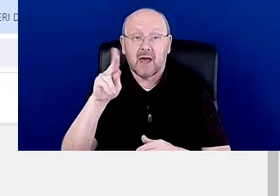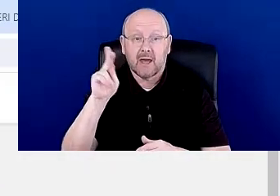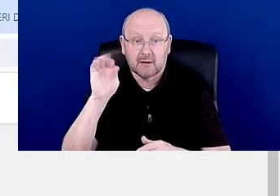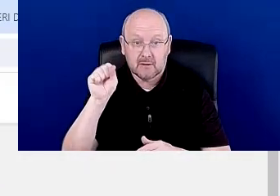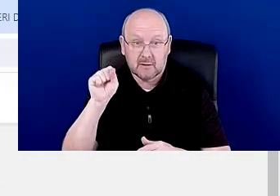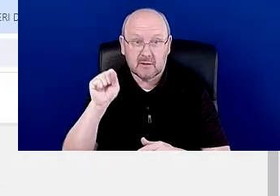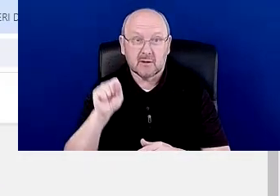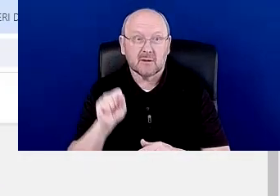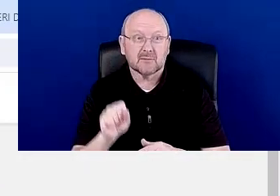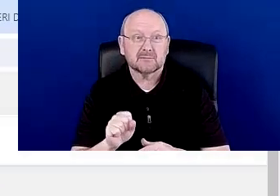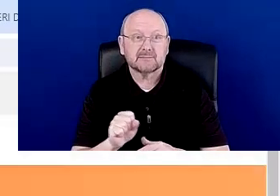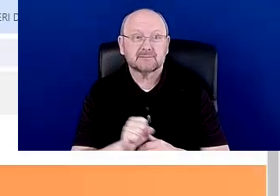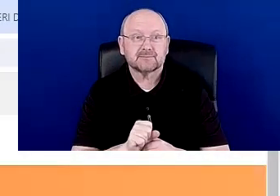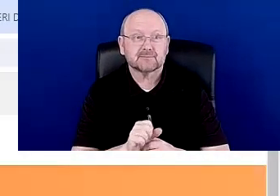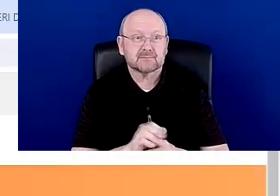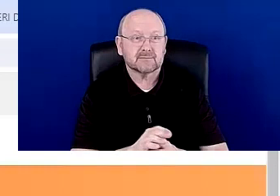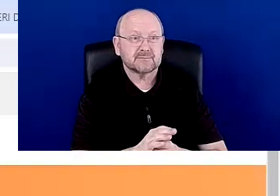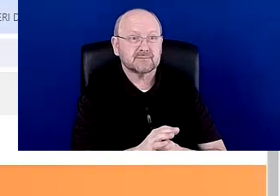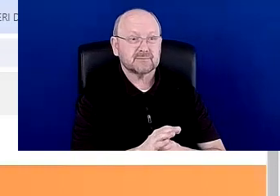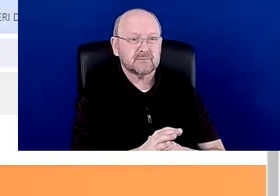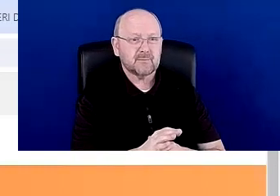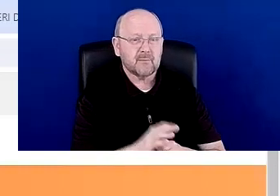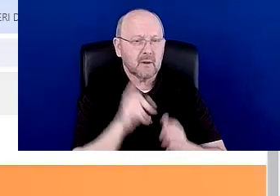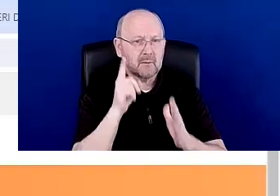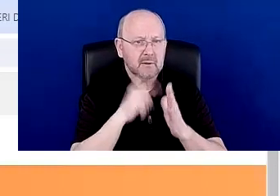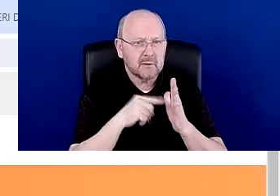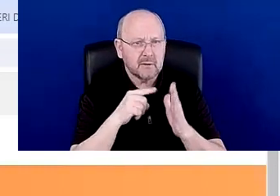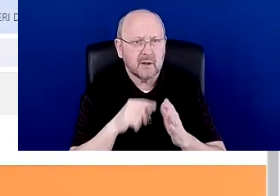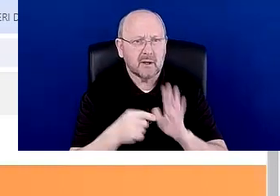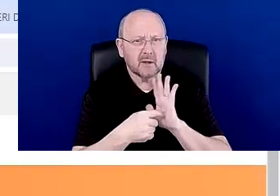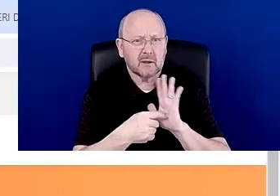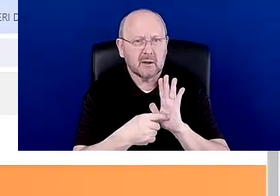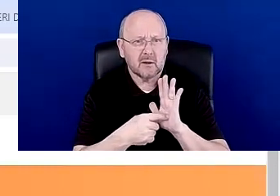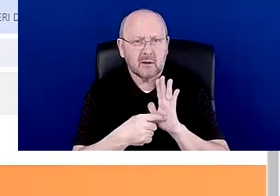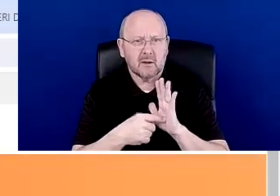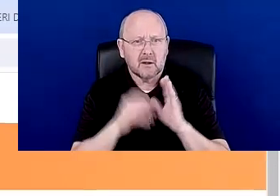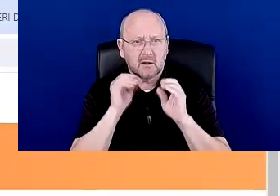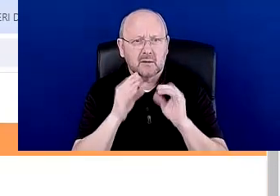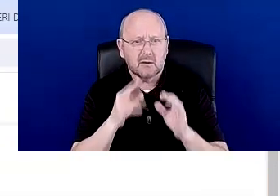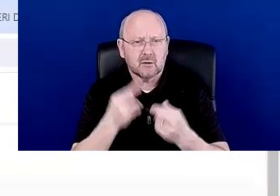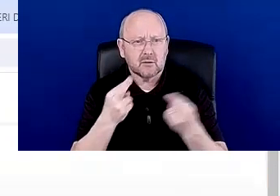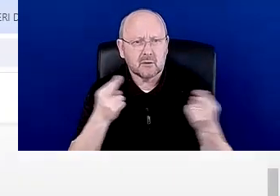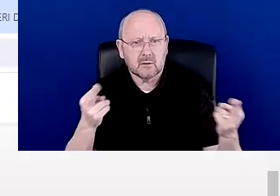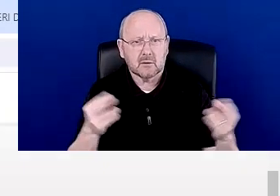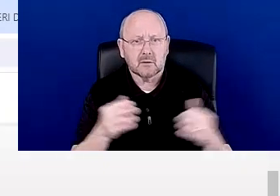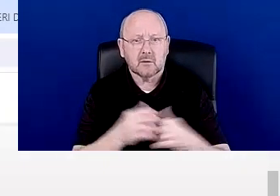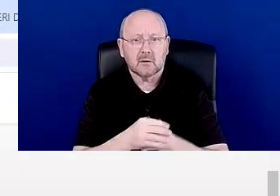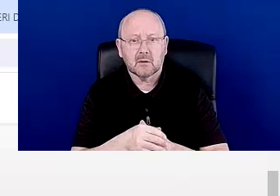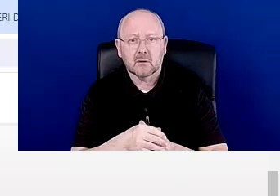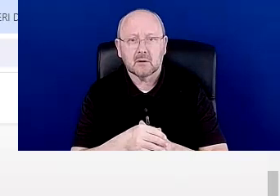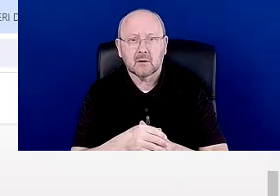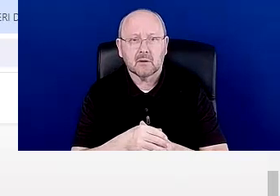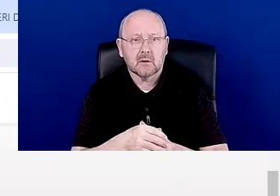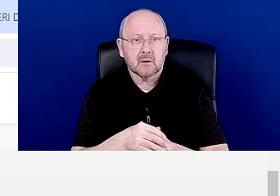find it. So I'm going look in college success textbook. When you go to instructor resources, they have cartridges